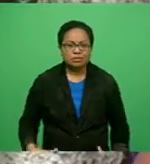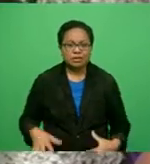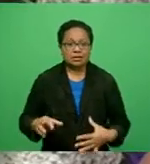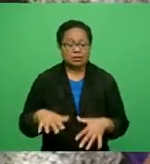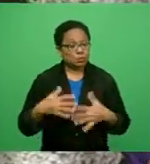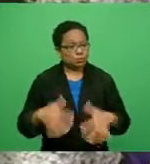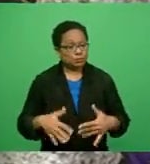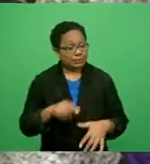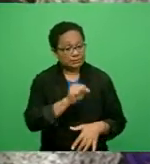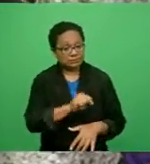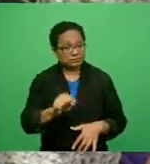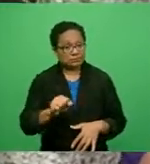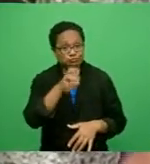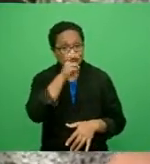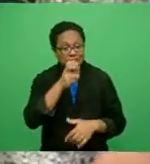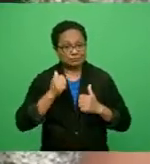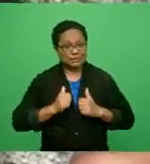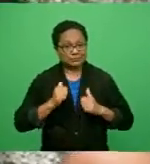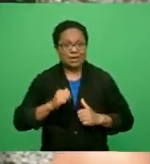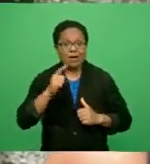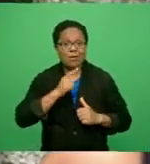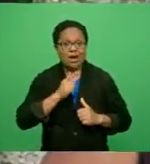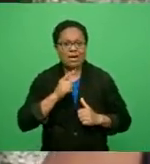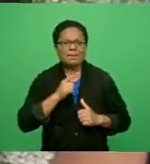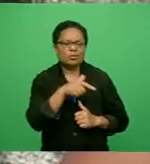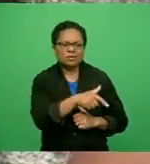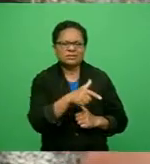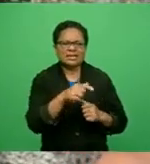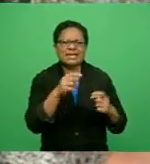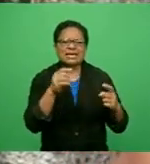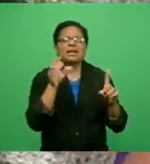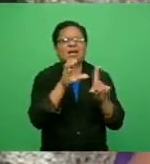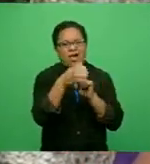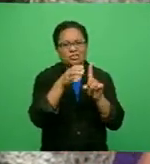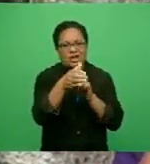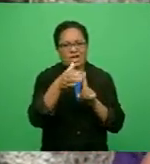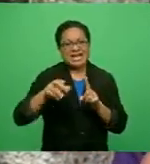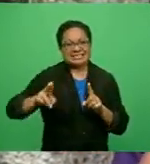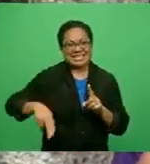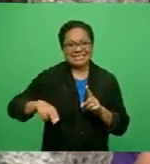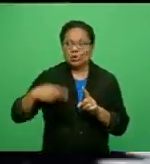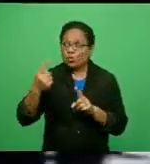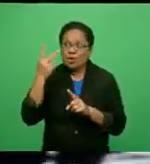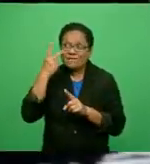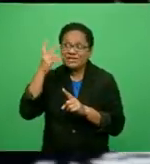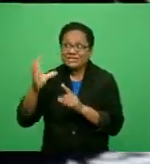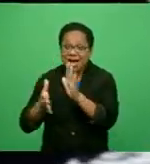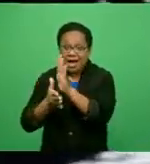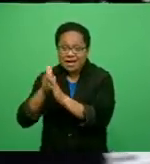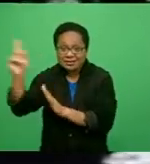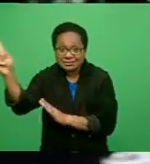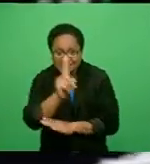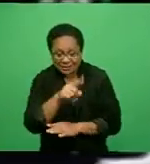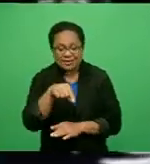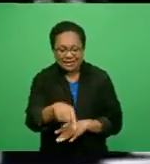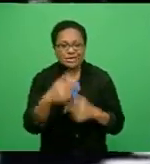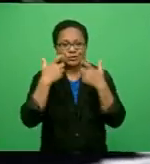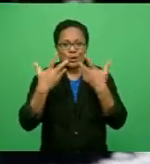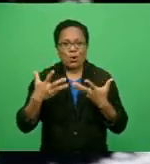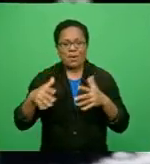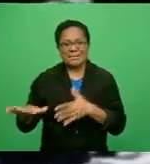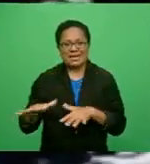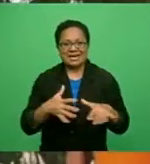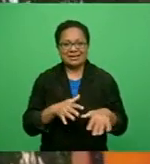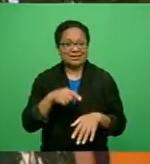very seriously because it was a sacred dance that was only performed for the highest authority. Ten years old at the time,